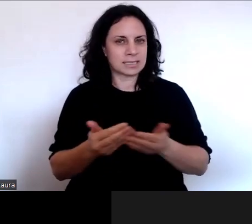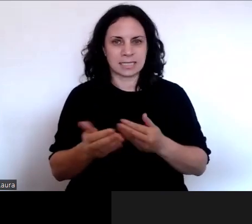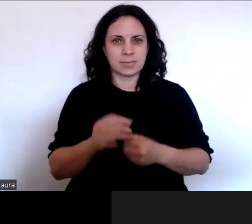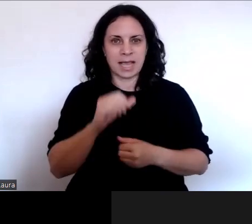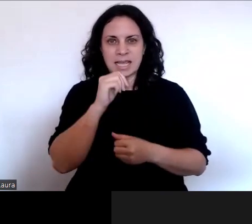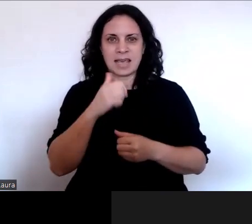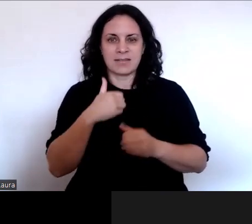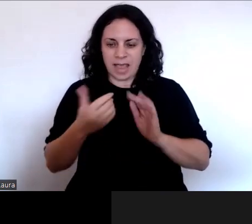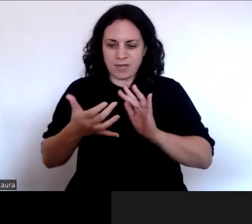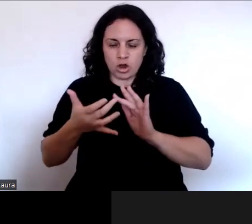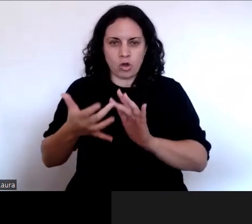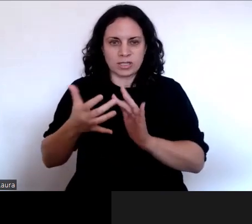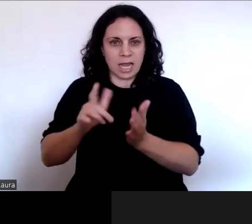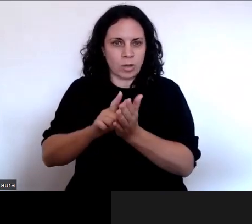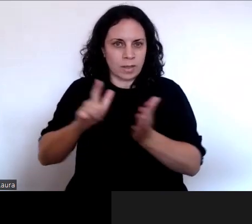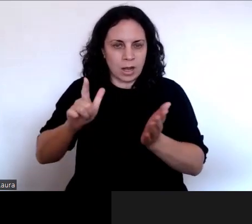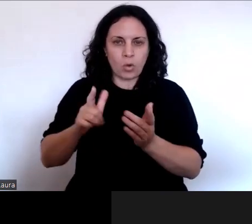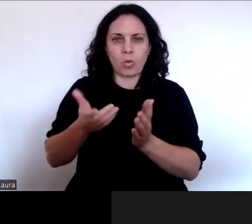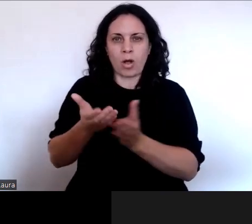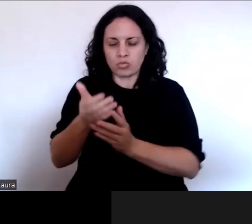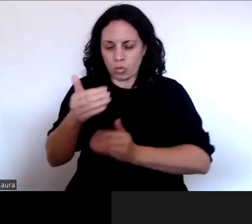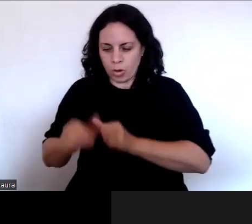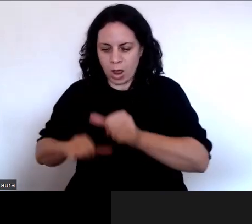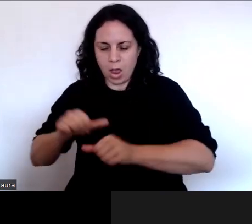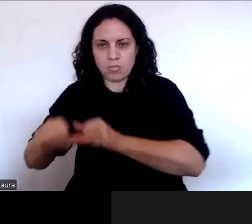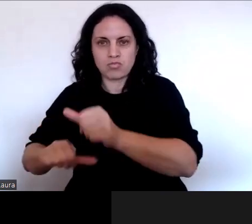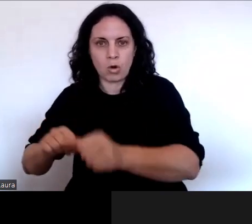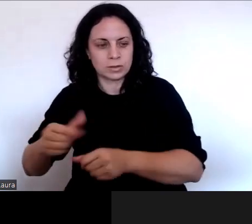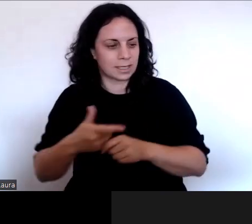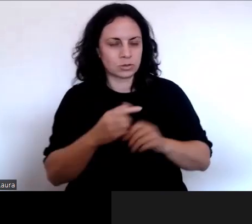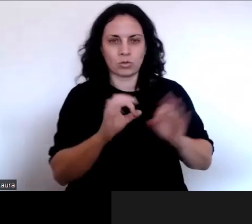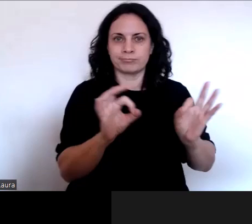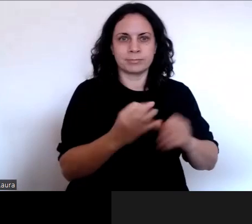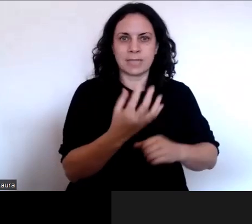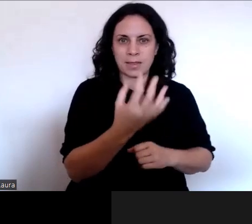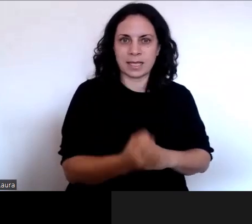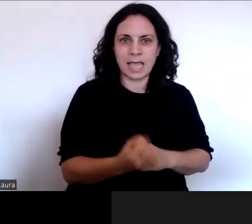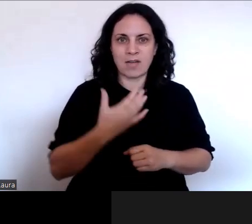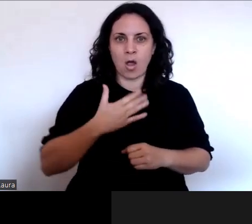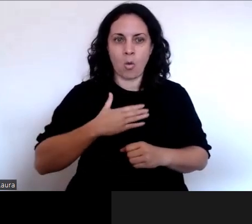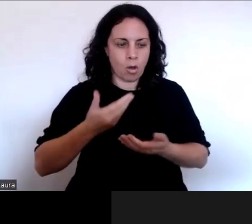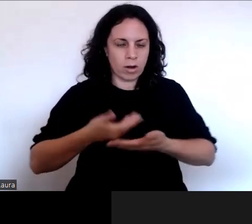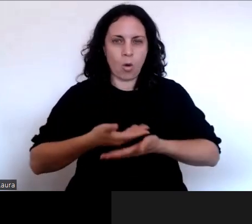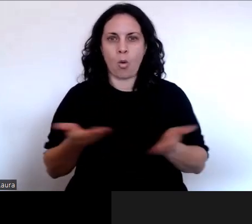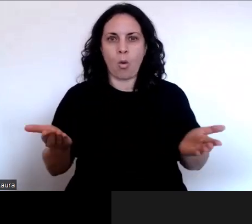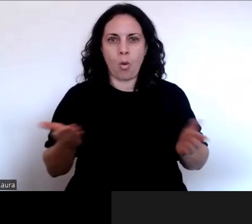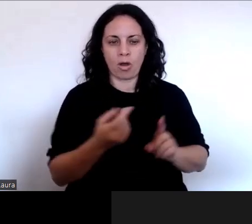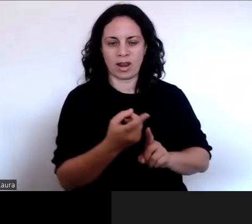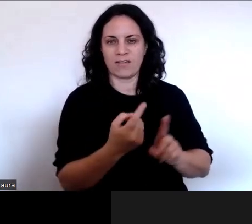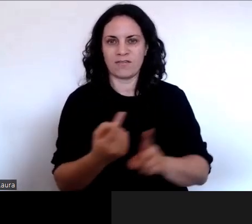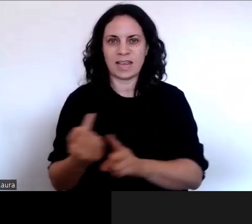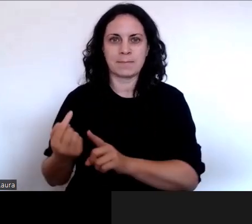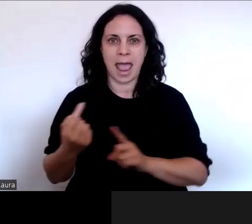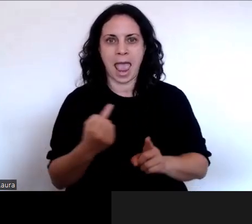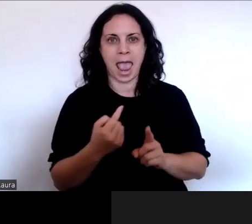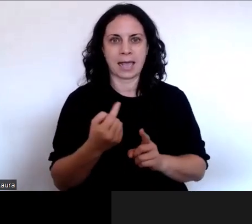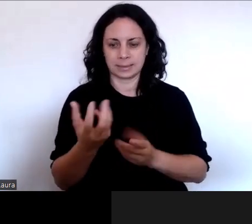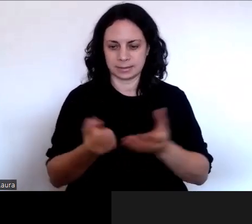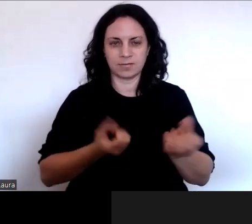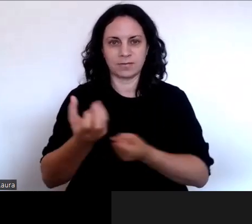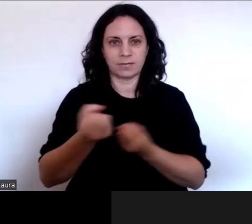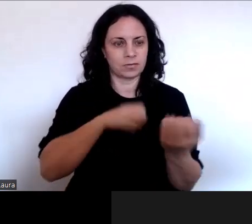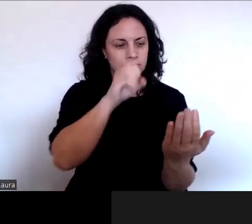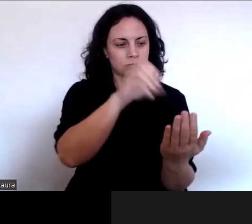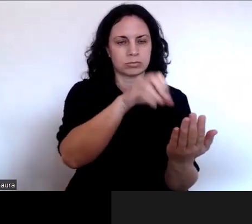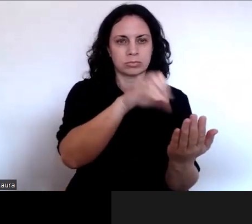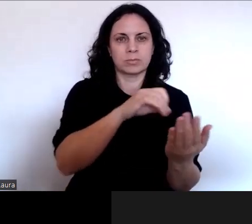and we've tried to tailor this paper to be as easy as possible for people to tell us about their